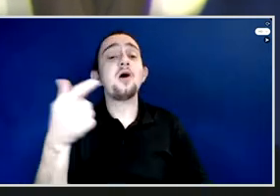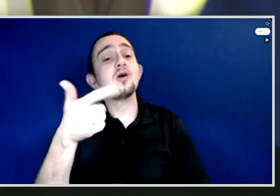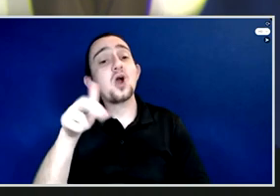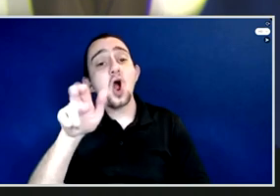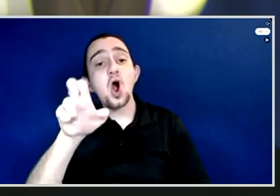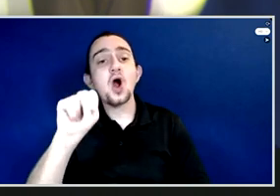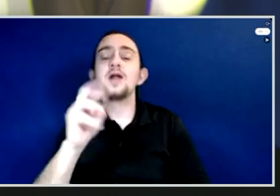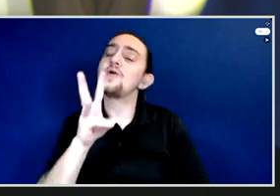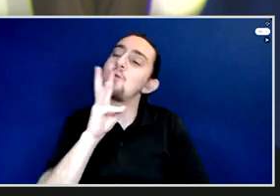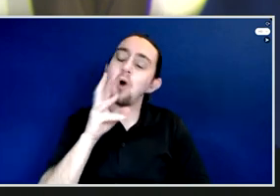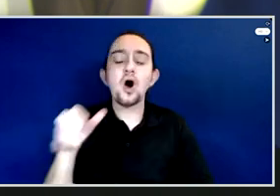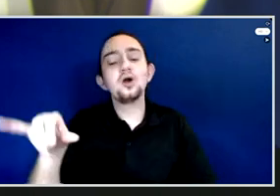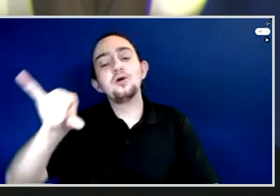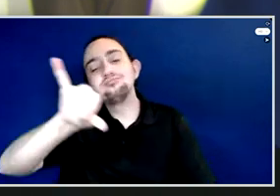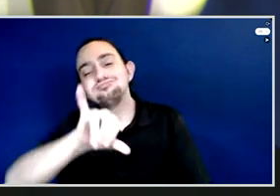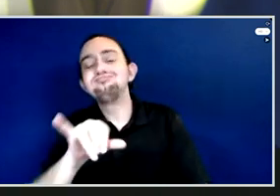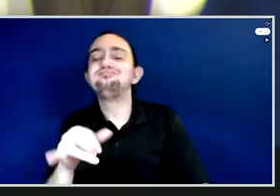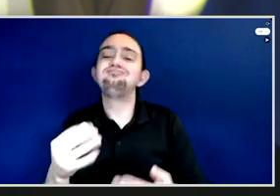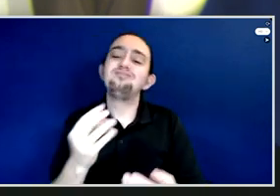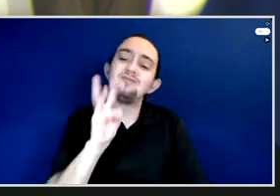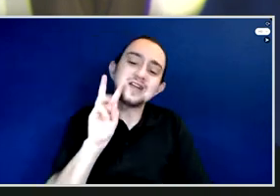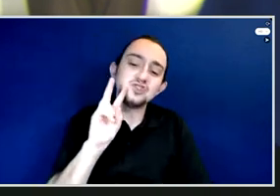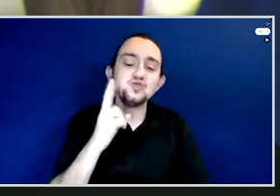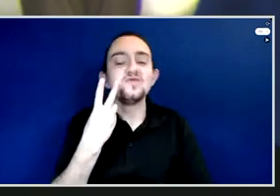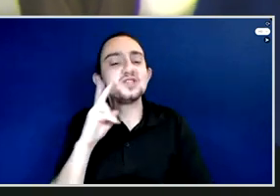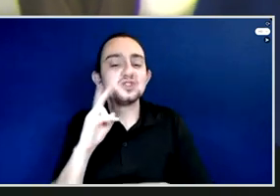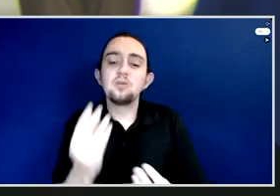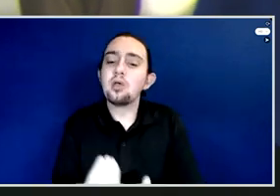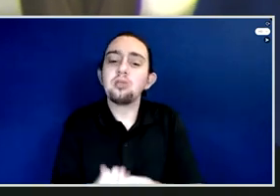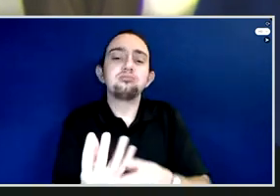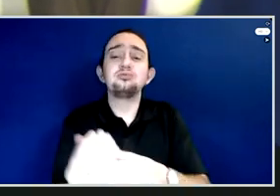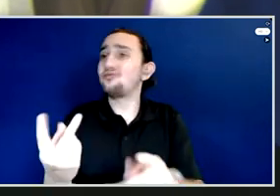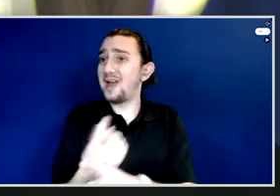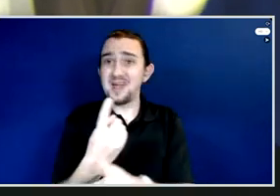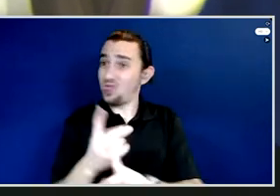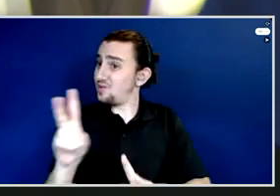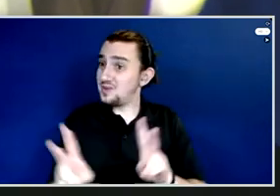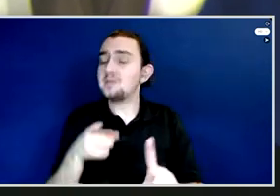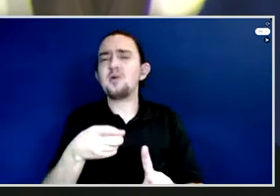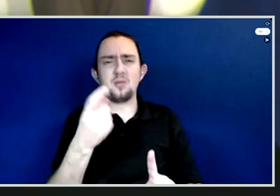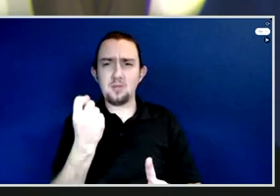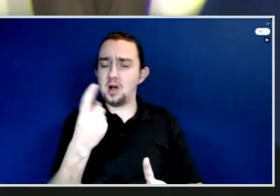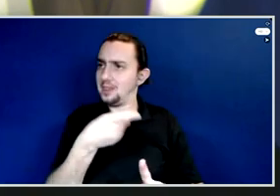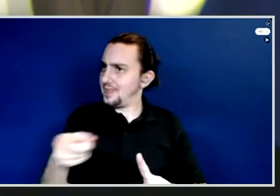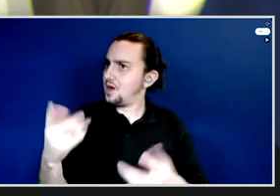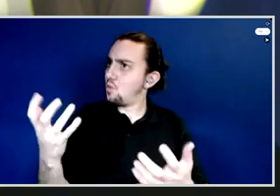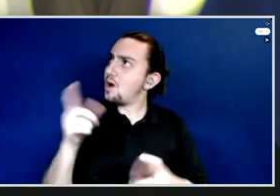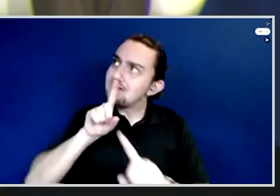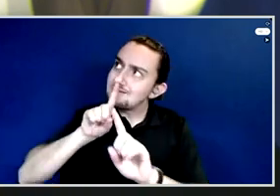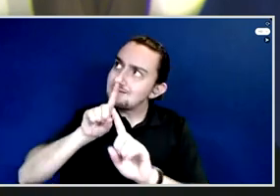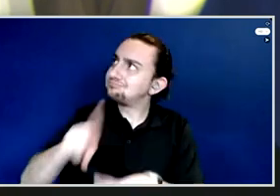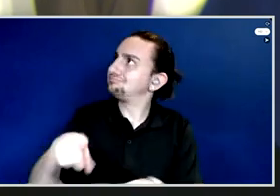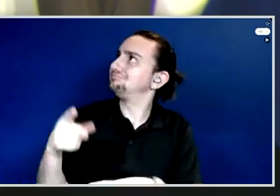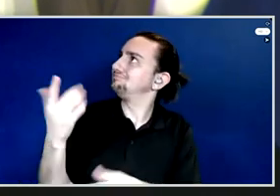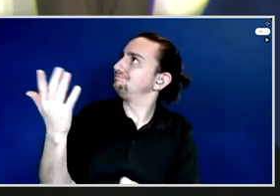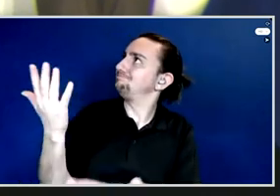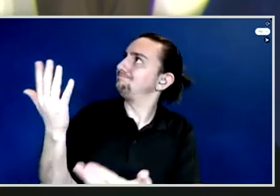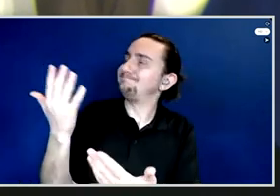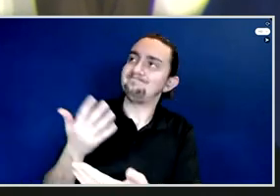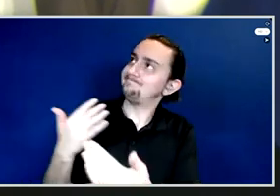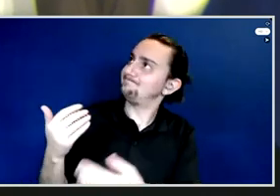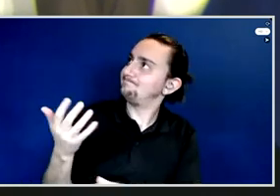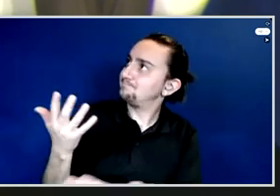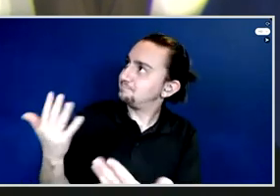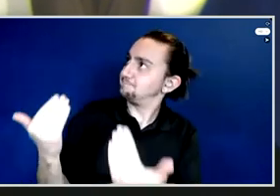So for me, the best innovation really is in messaging. You have to message it in a way that the citizens